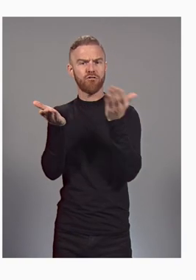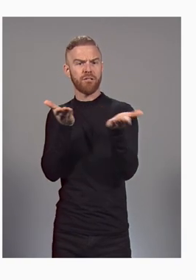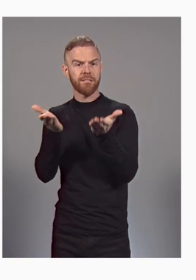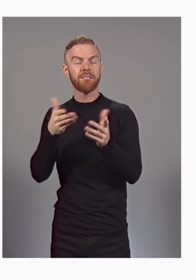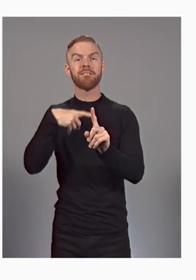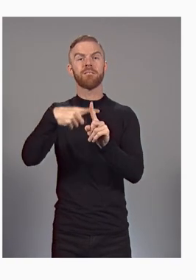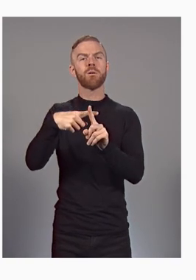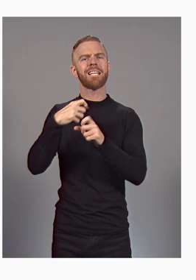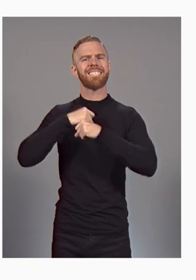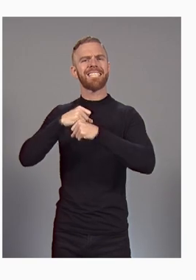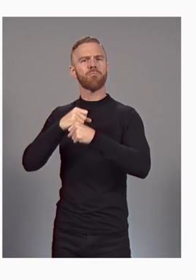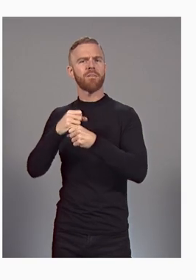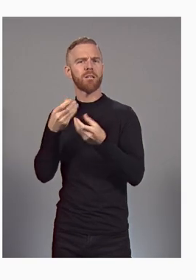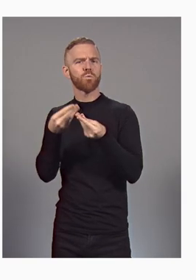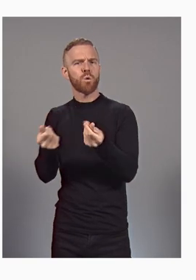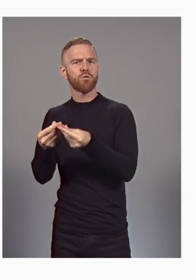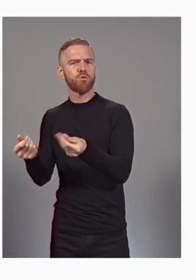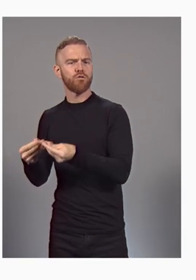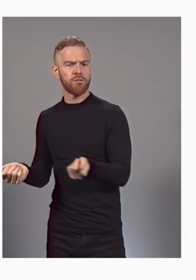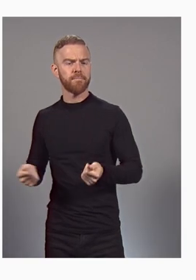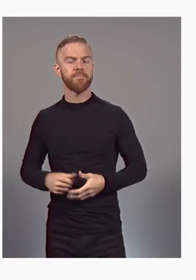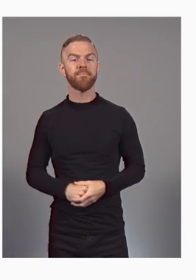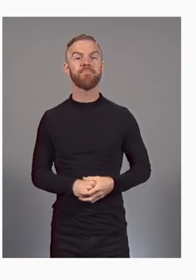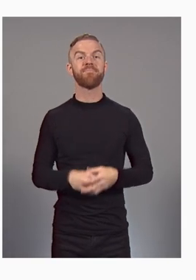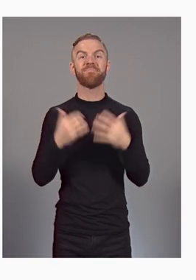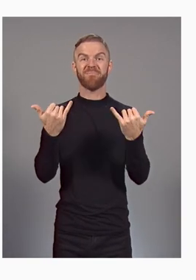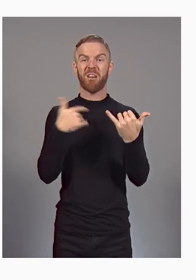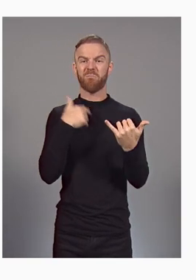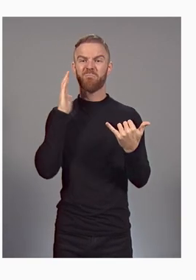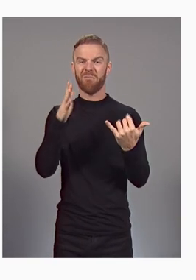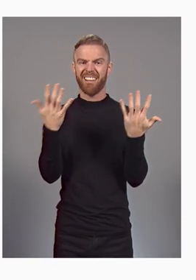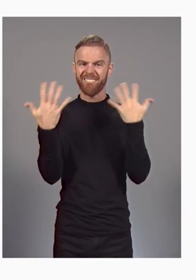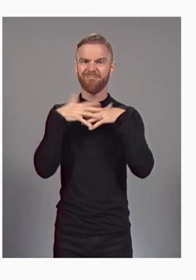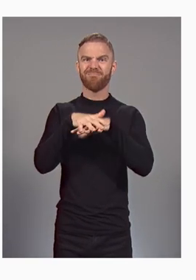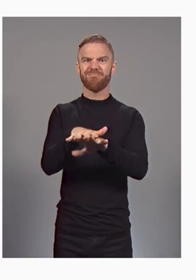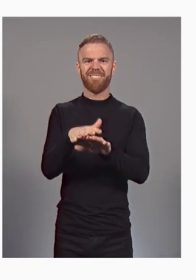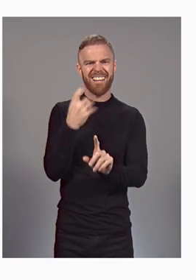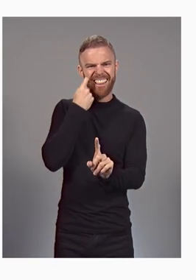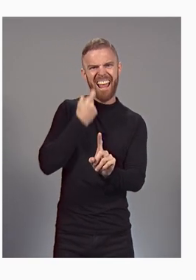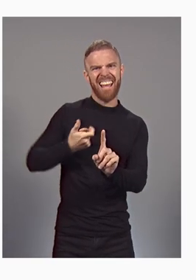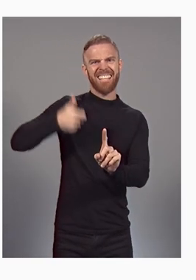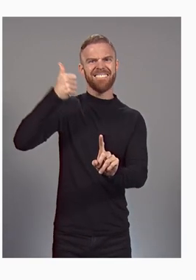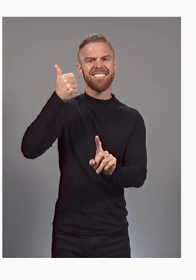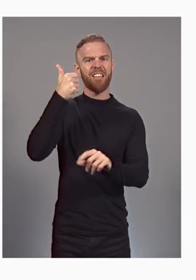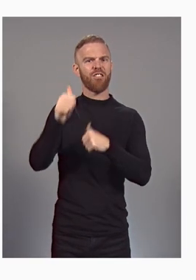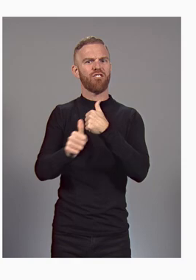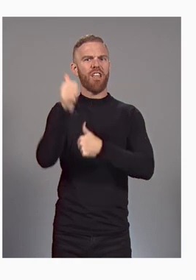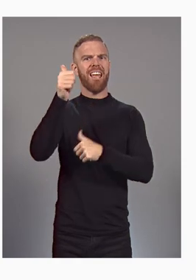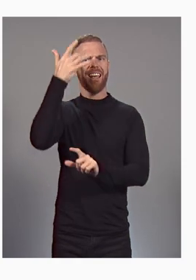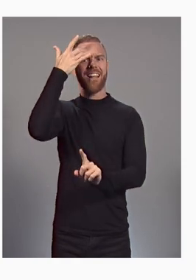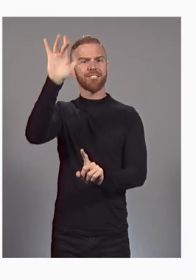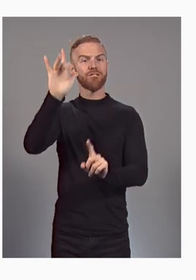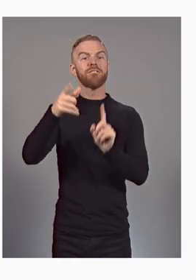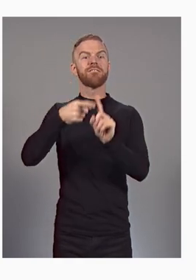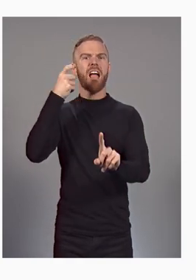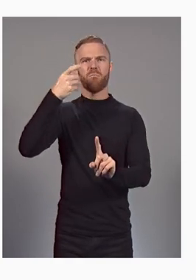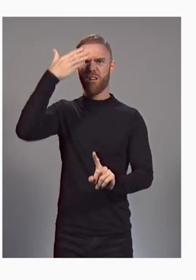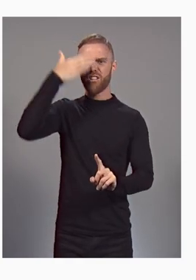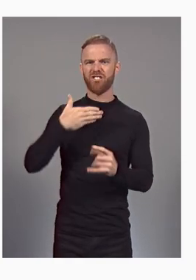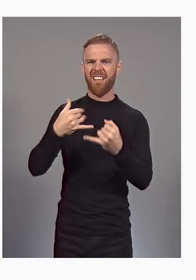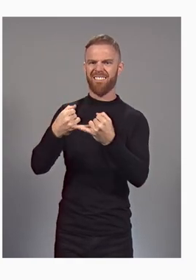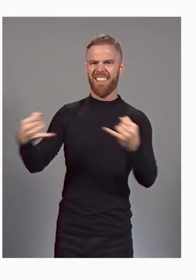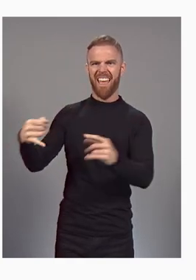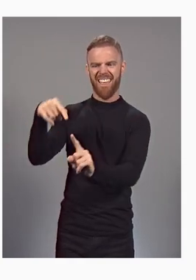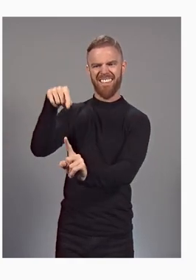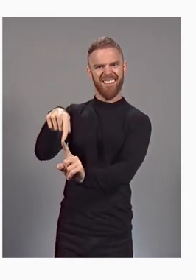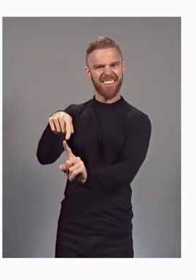more about threat actors than anybody else on the planet. And we are now combining our security expertise and our threat intel with